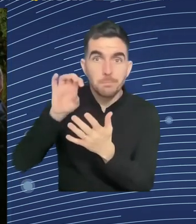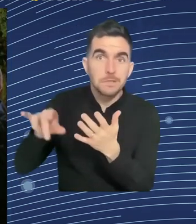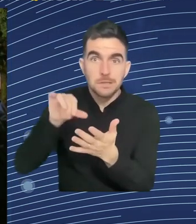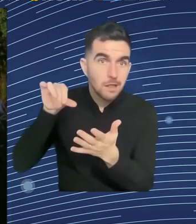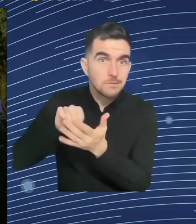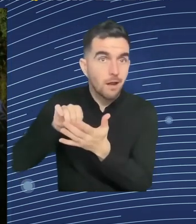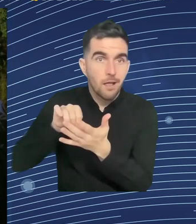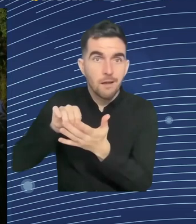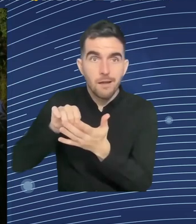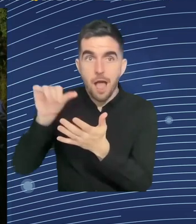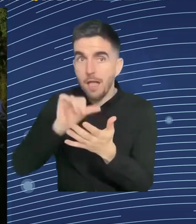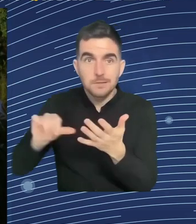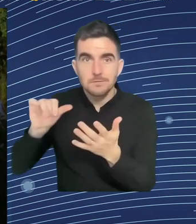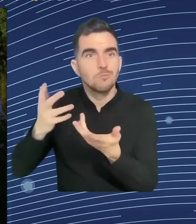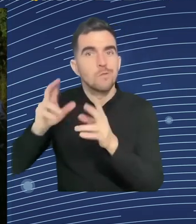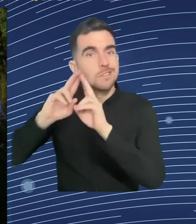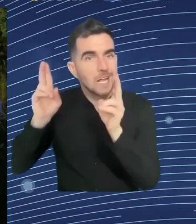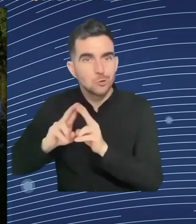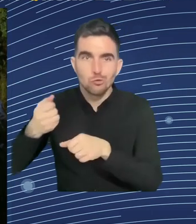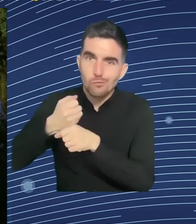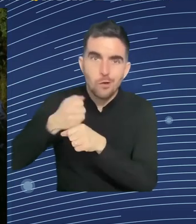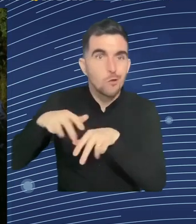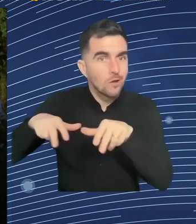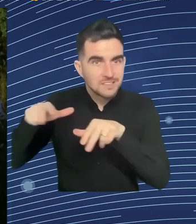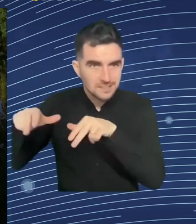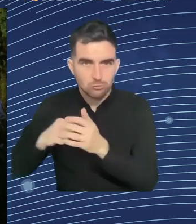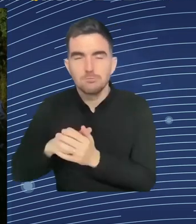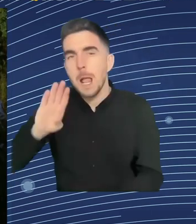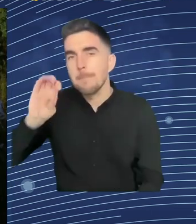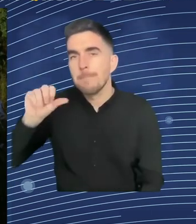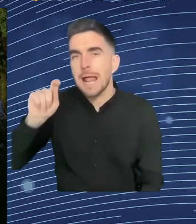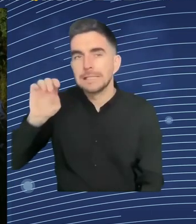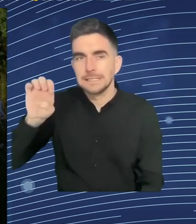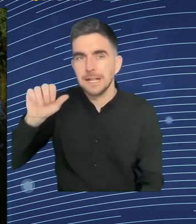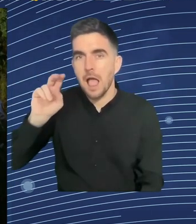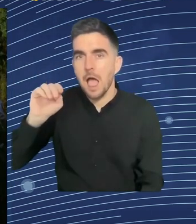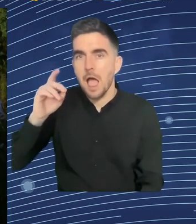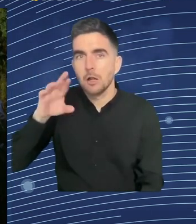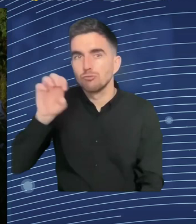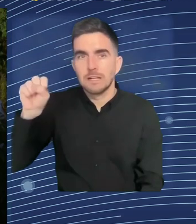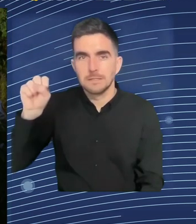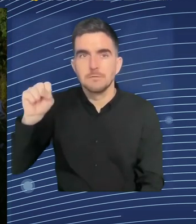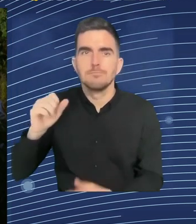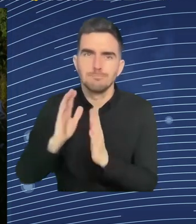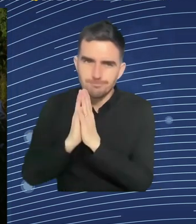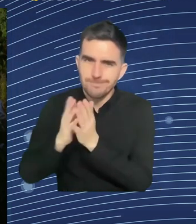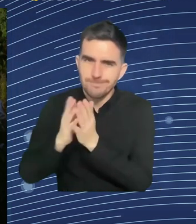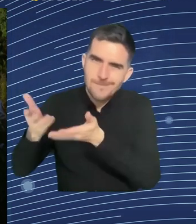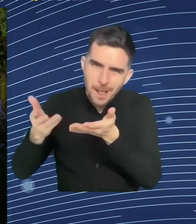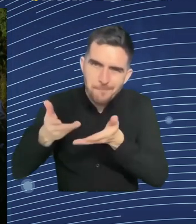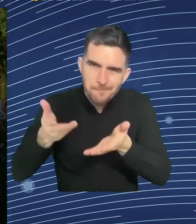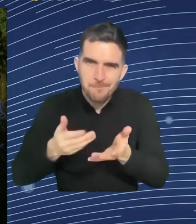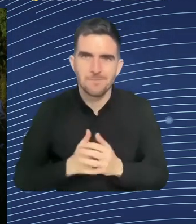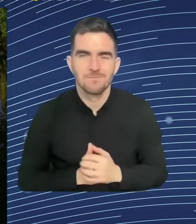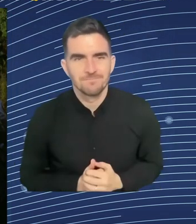Mr. Schmidt, welcome. Thank you for joining us. I'd like to start with you. We've already touched on the regulation of AI in the